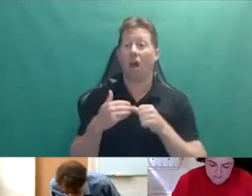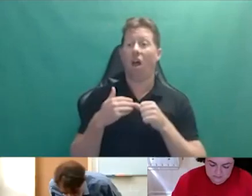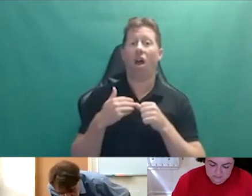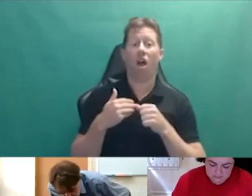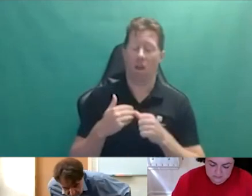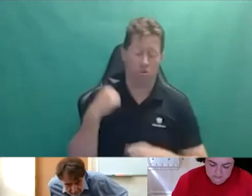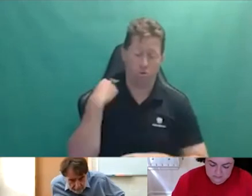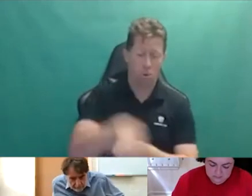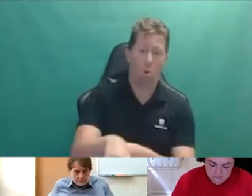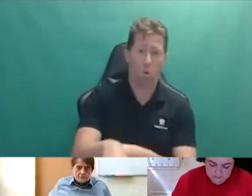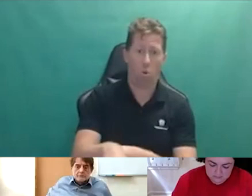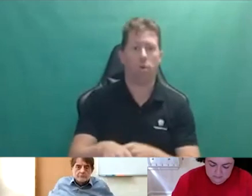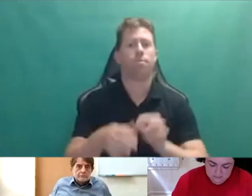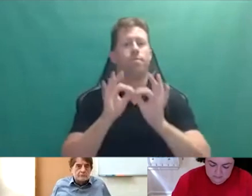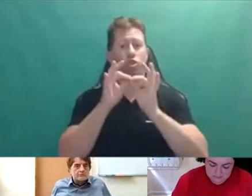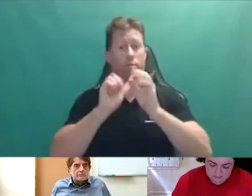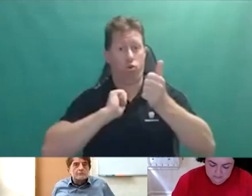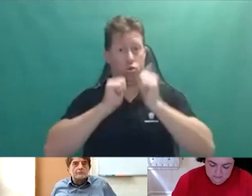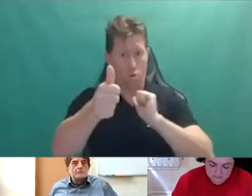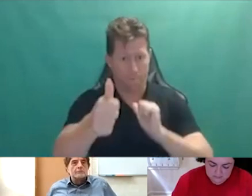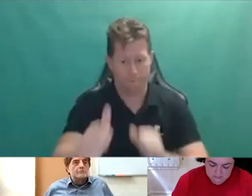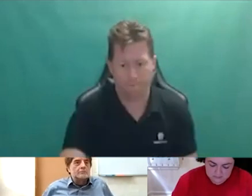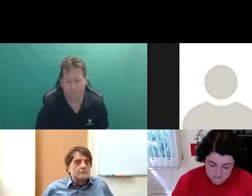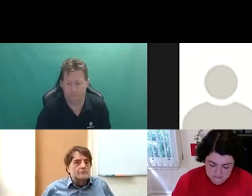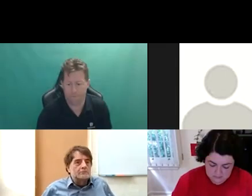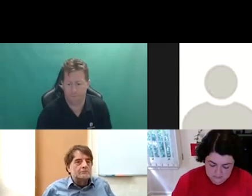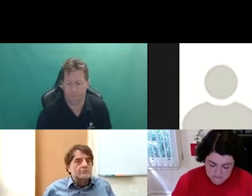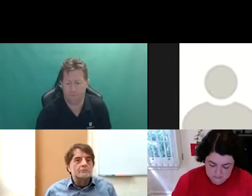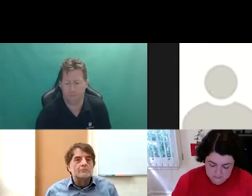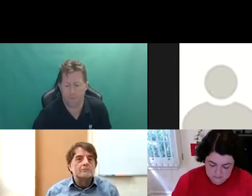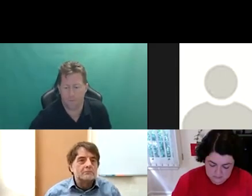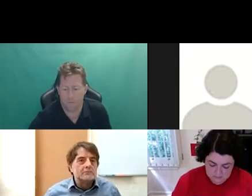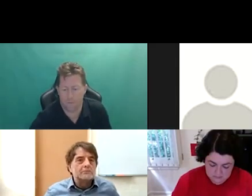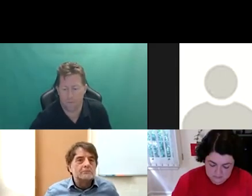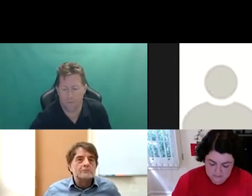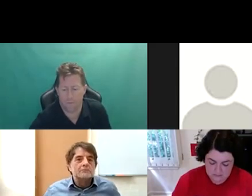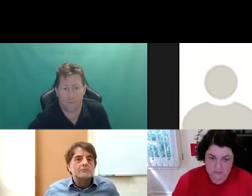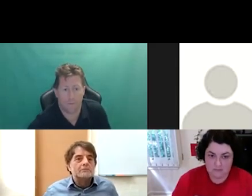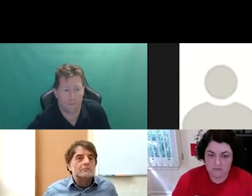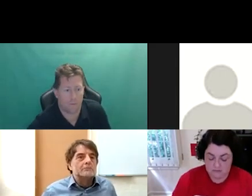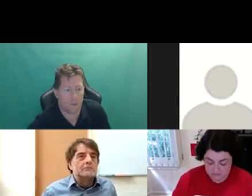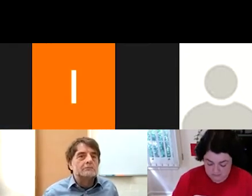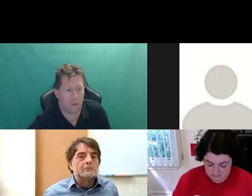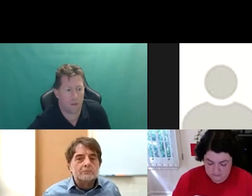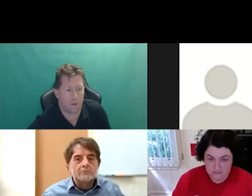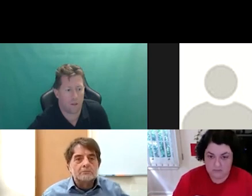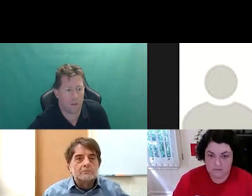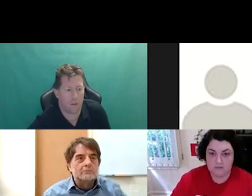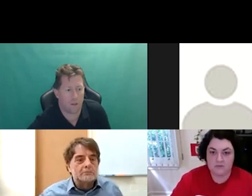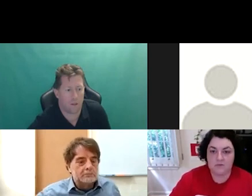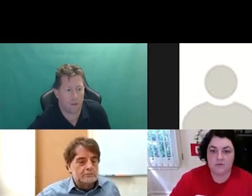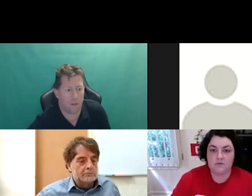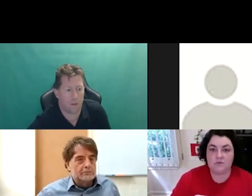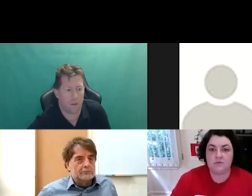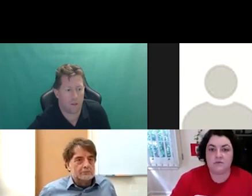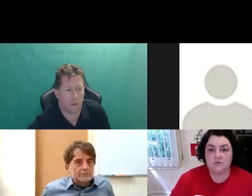Yeah. And look, and I'm going to stop you there, Aaron, just in the nature of time. And I'm sorry to do this to you, because what